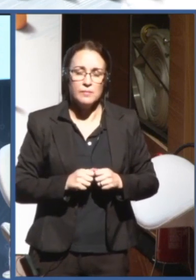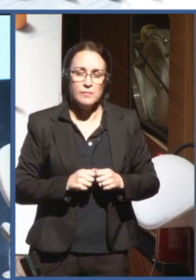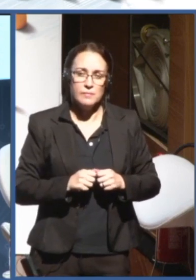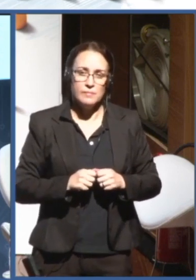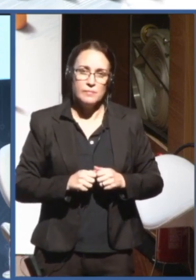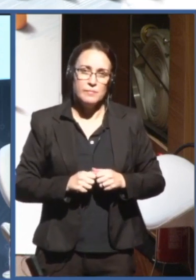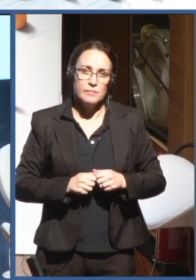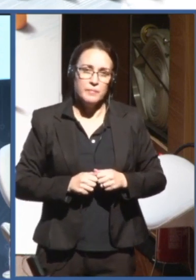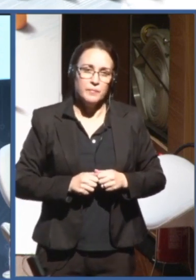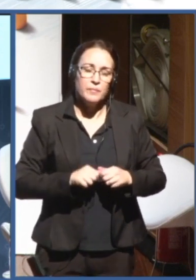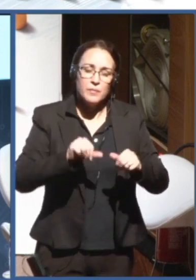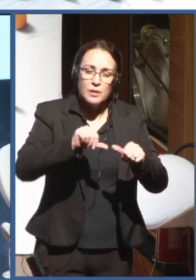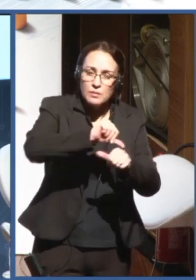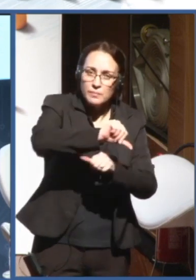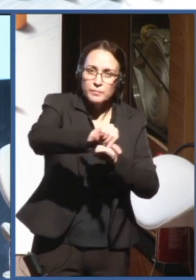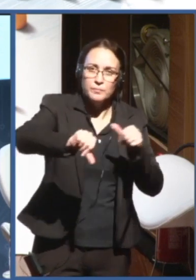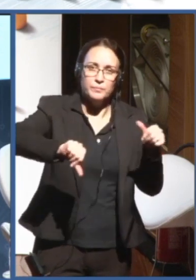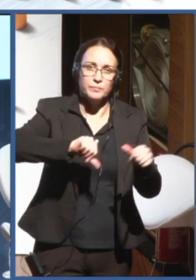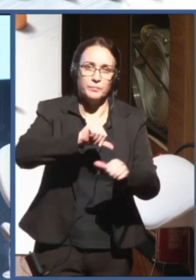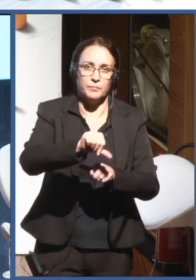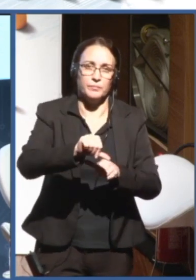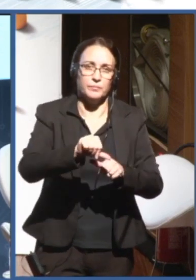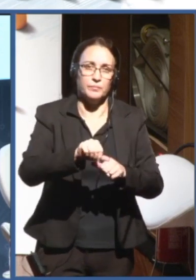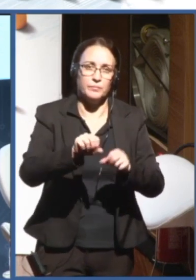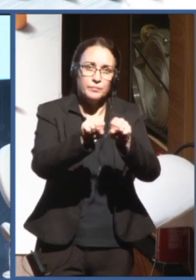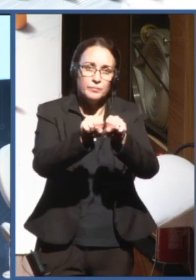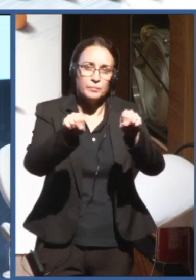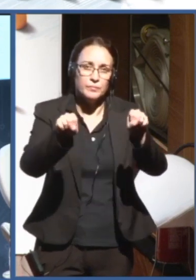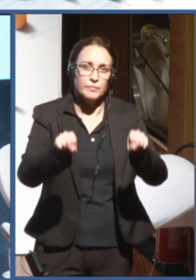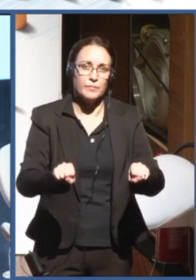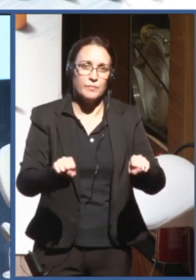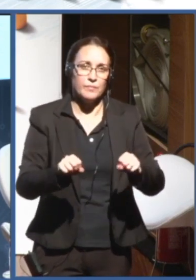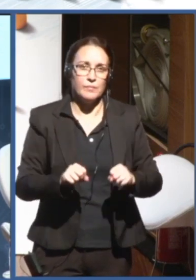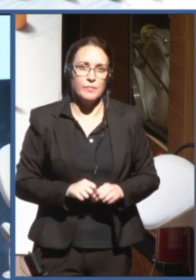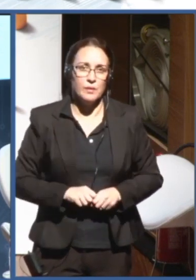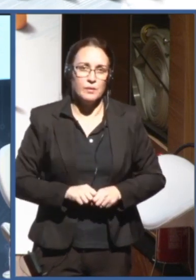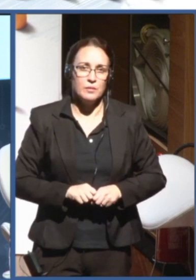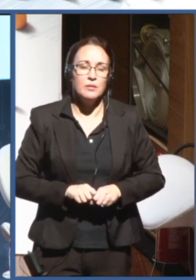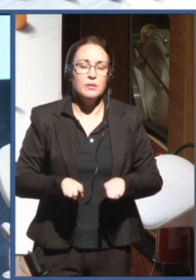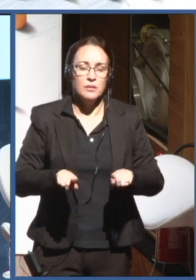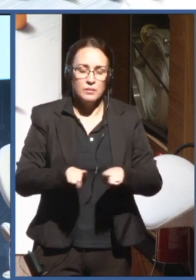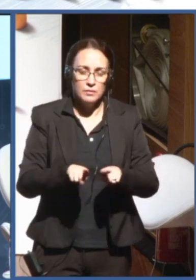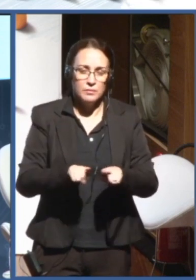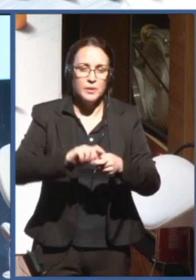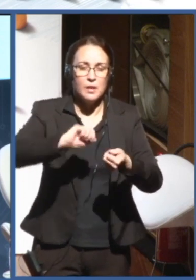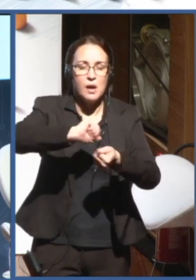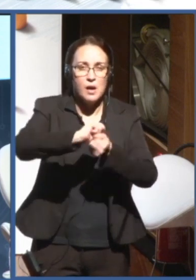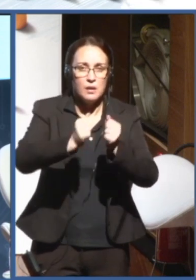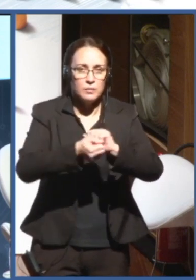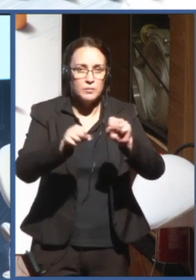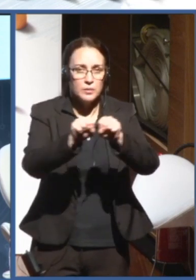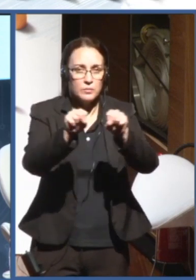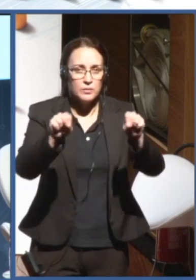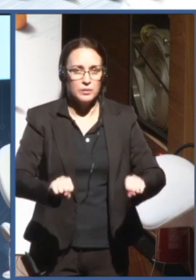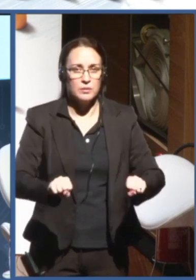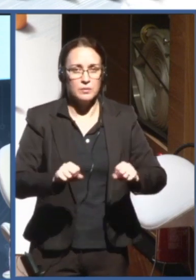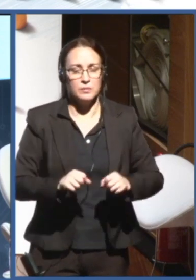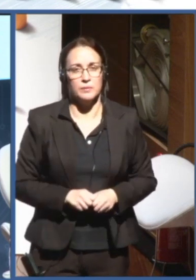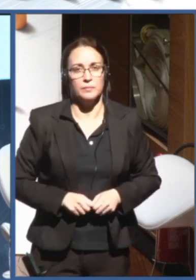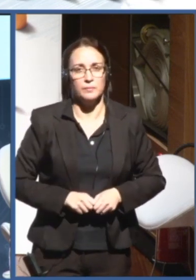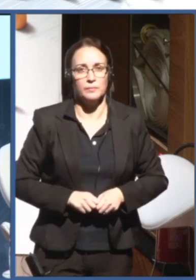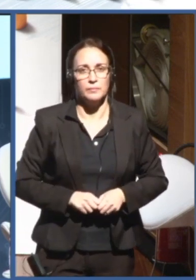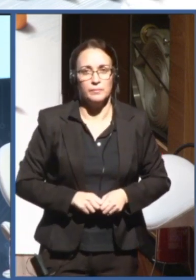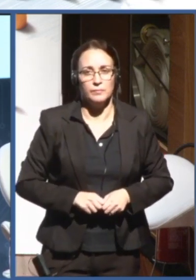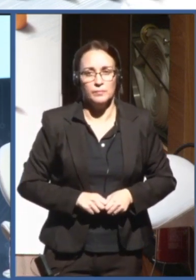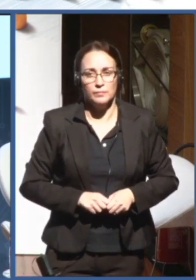transforming once that assessment has been done, to transforming and adapting it. And another one, not least